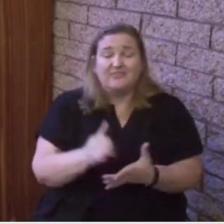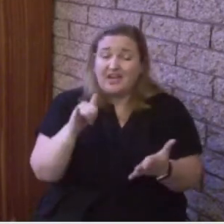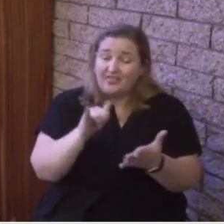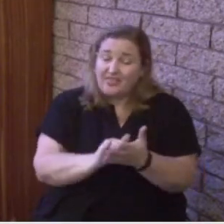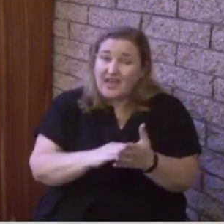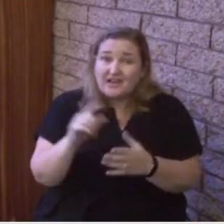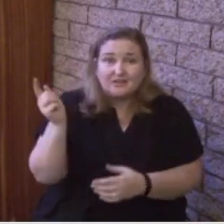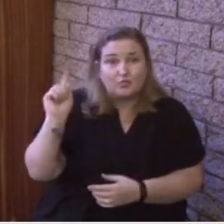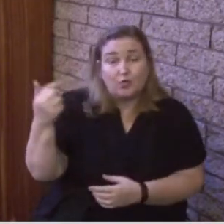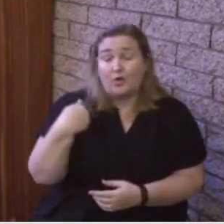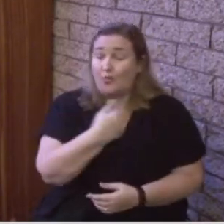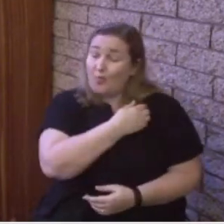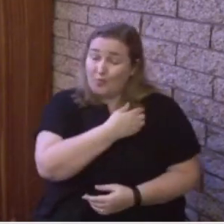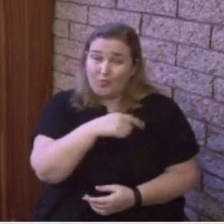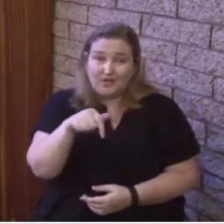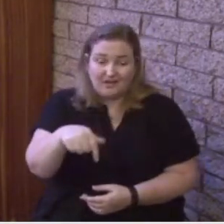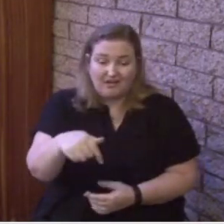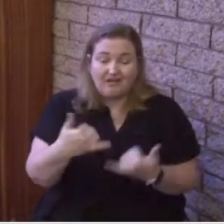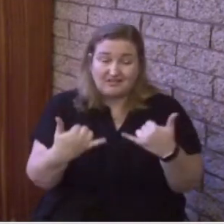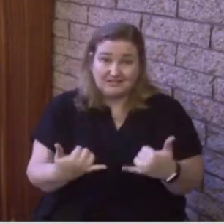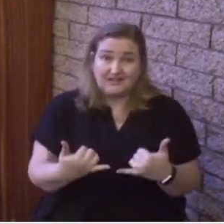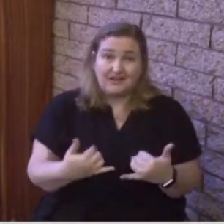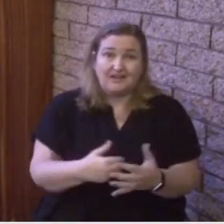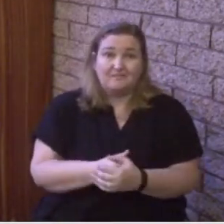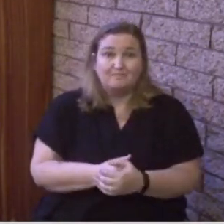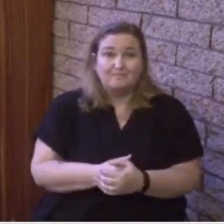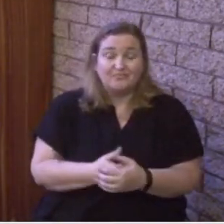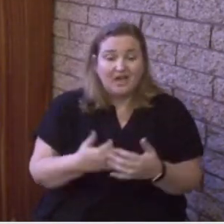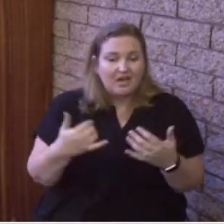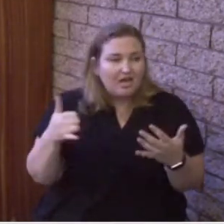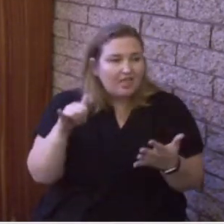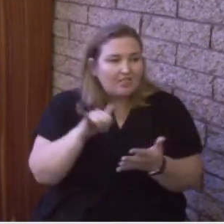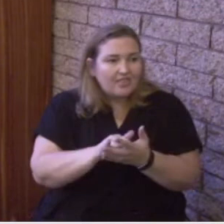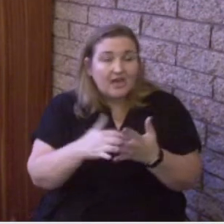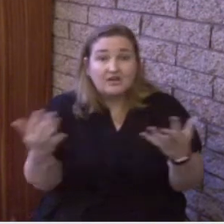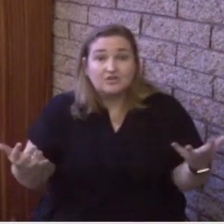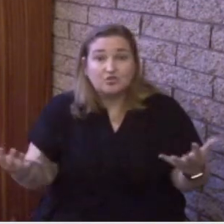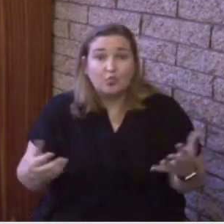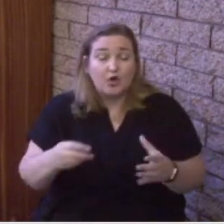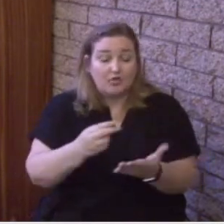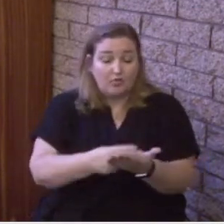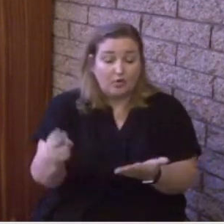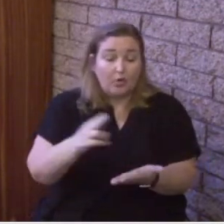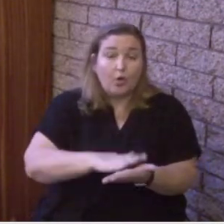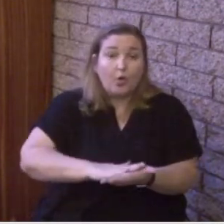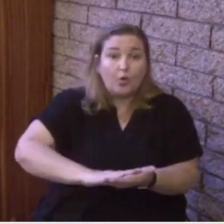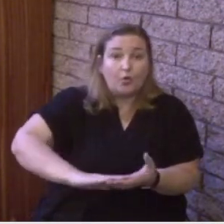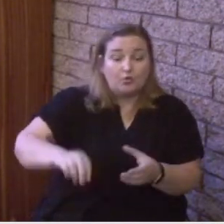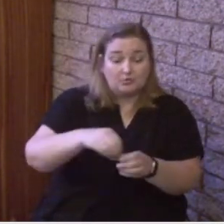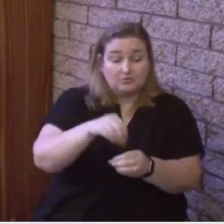That is what the presence and power of the Holy Spirit does for us. It unites us in purpose.